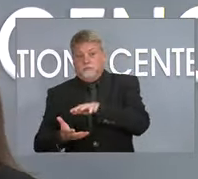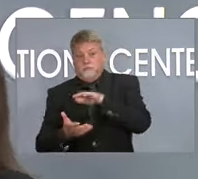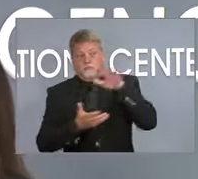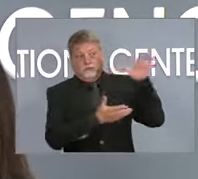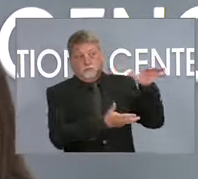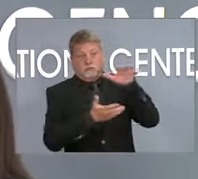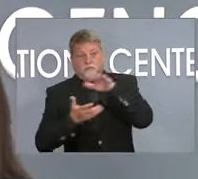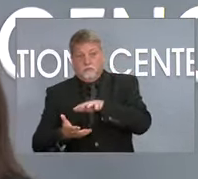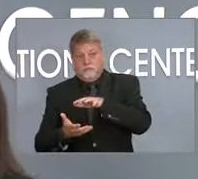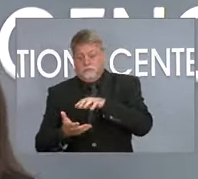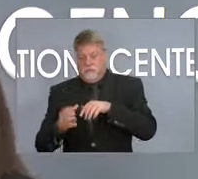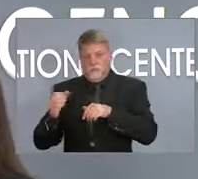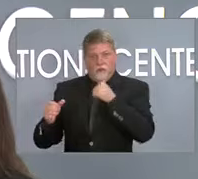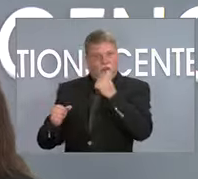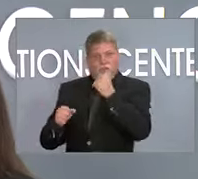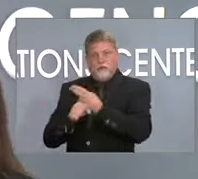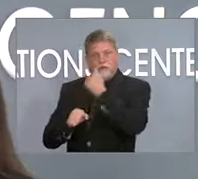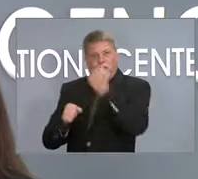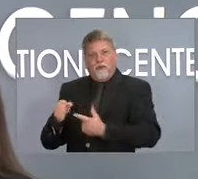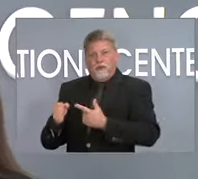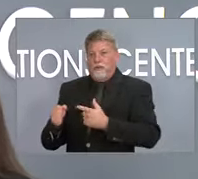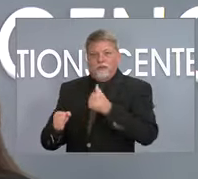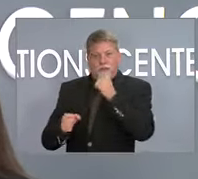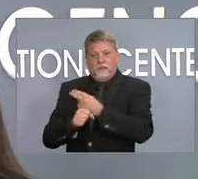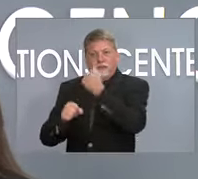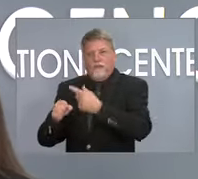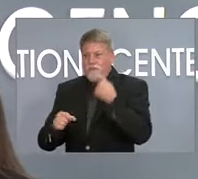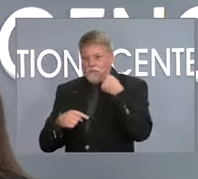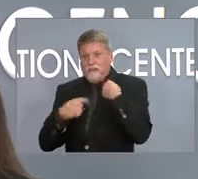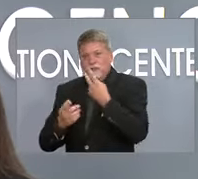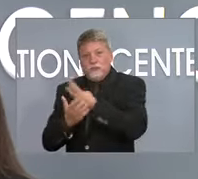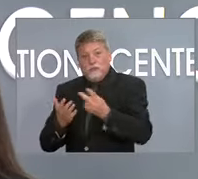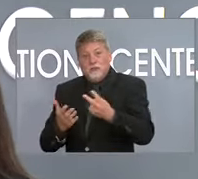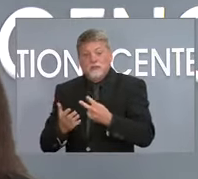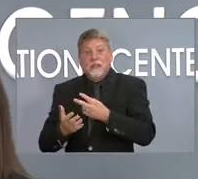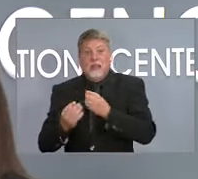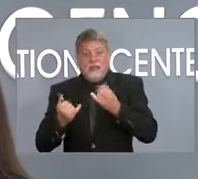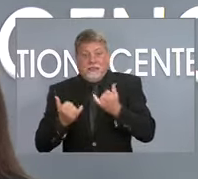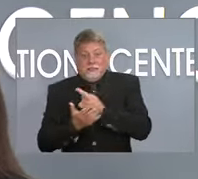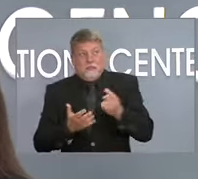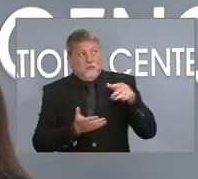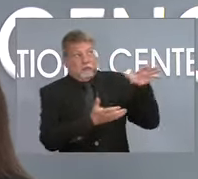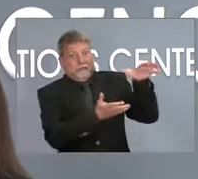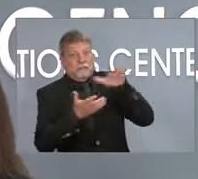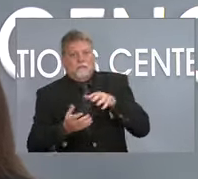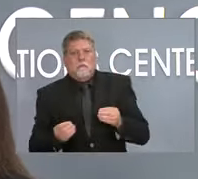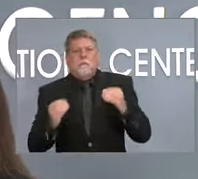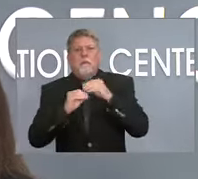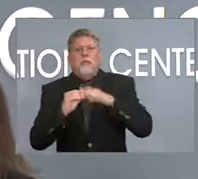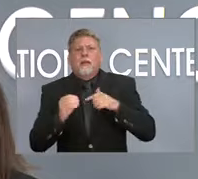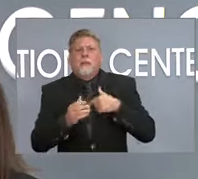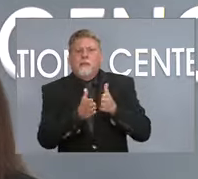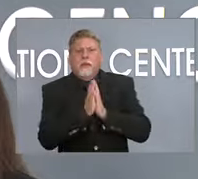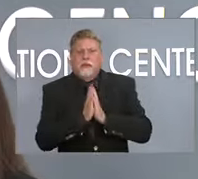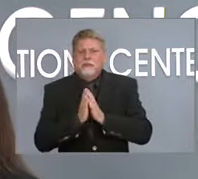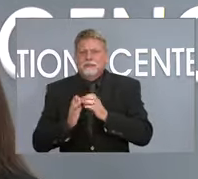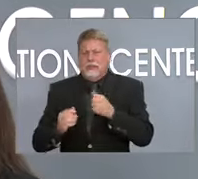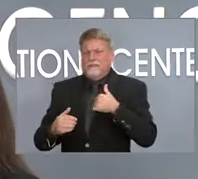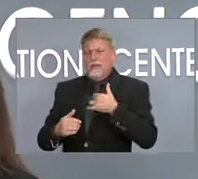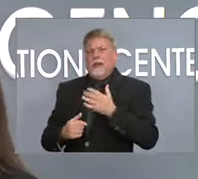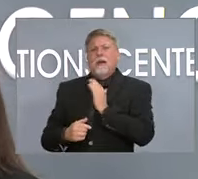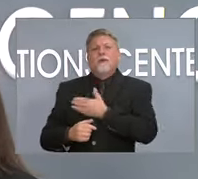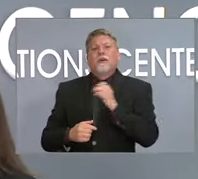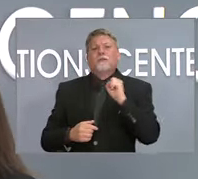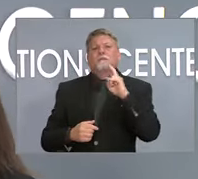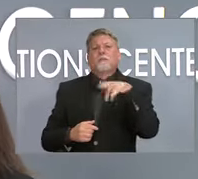more than we got last week. So right now I feel okay about supply. So we haven't needed to impose any additional restrictions